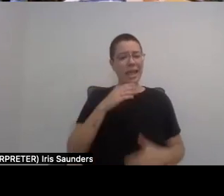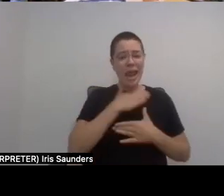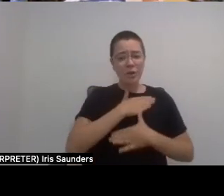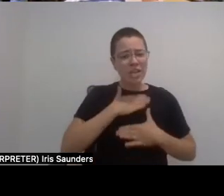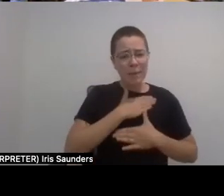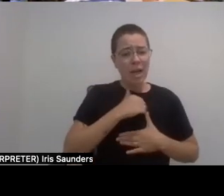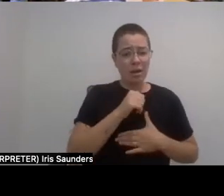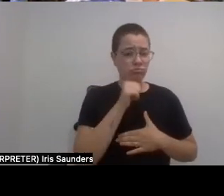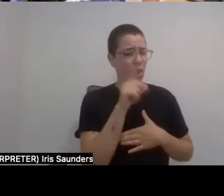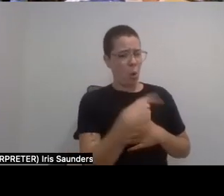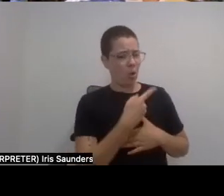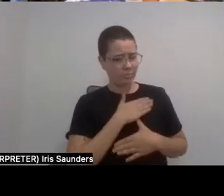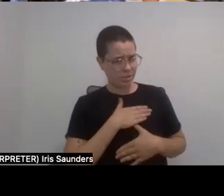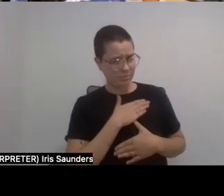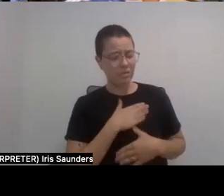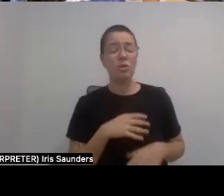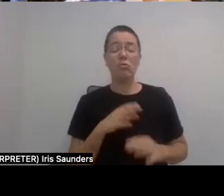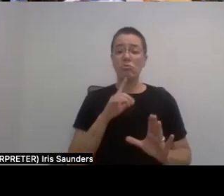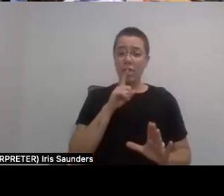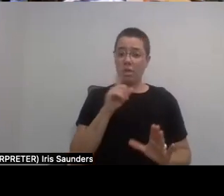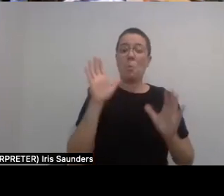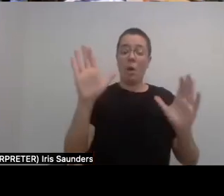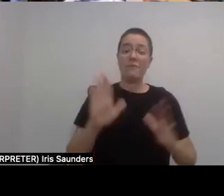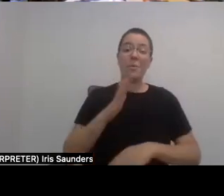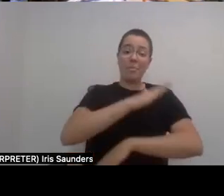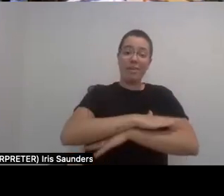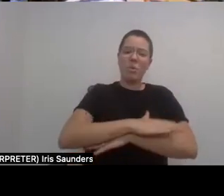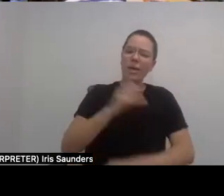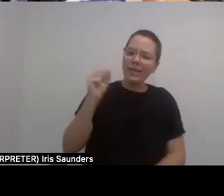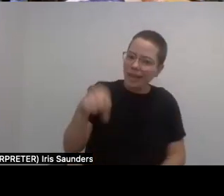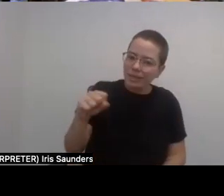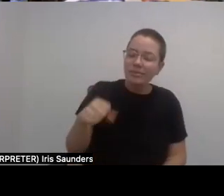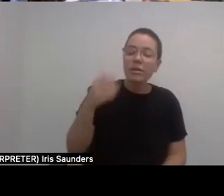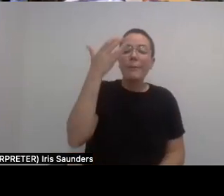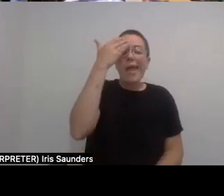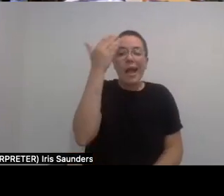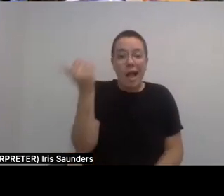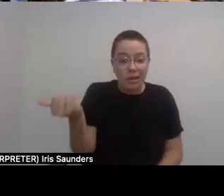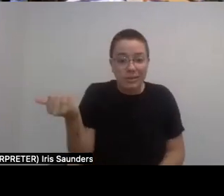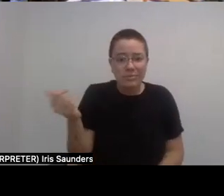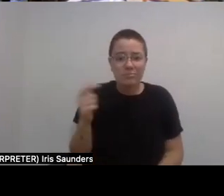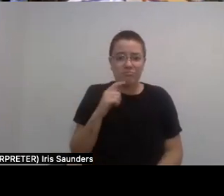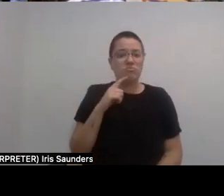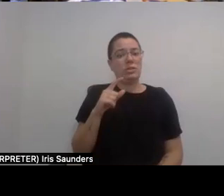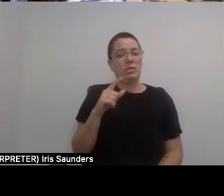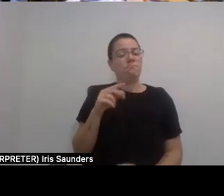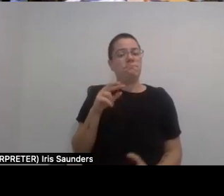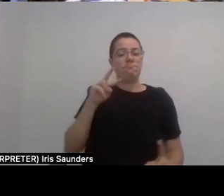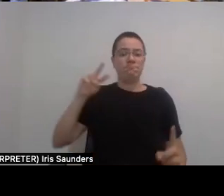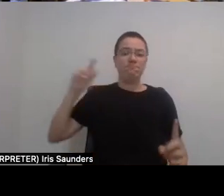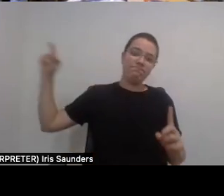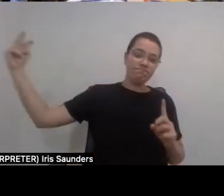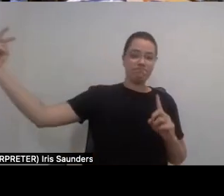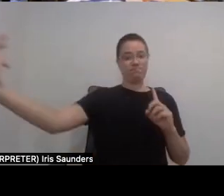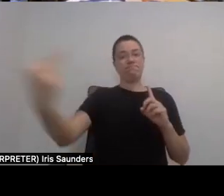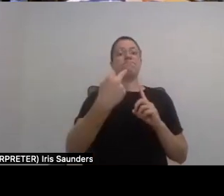entertainment industry is a wonderful platform because it is broadly viewed, you know, whether it's even a smaller venue,